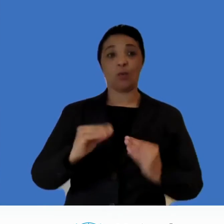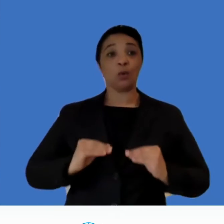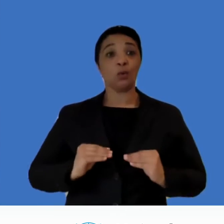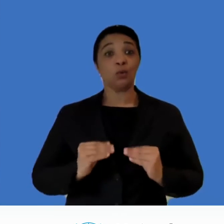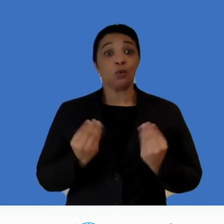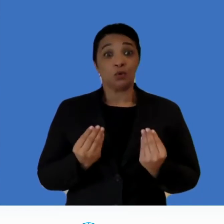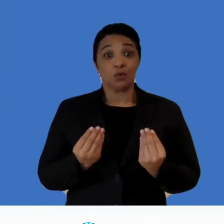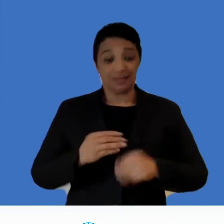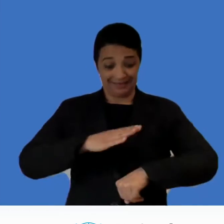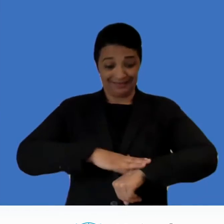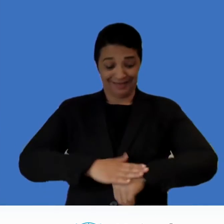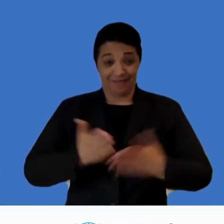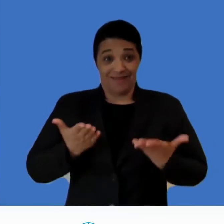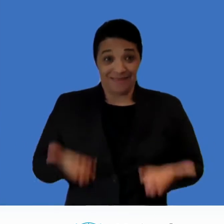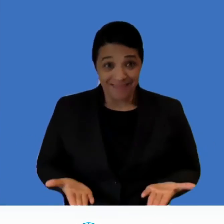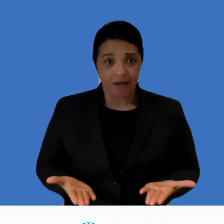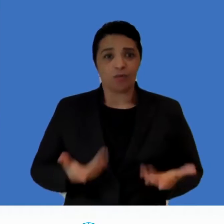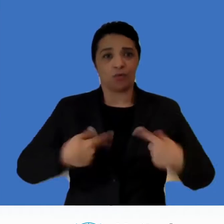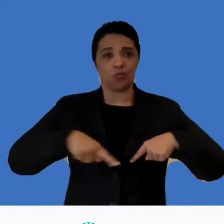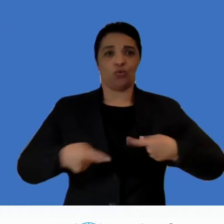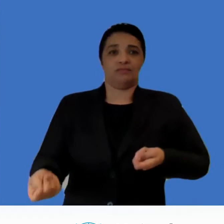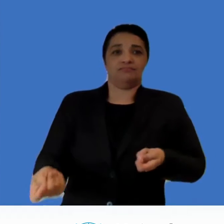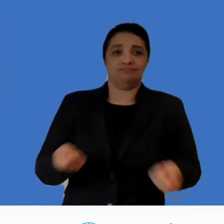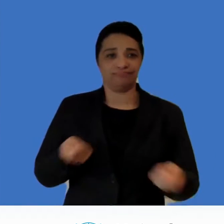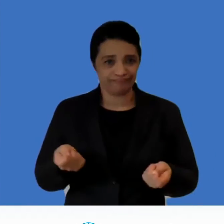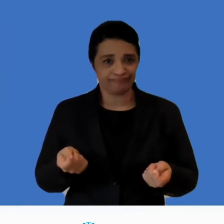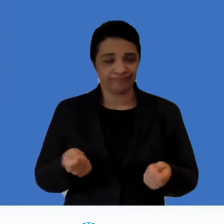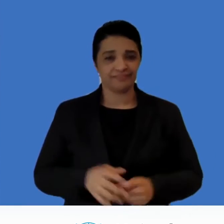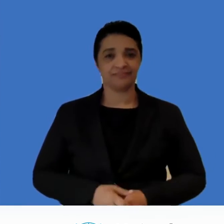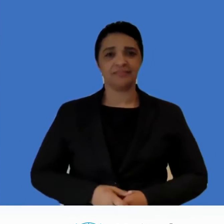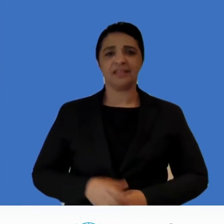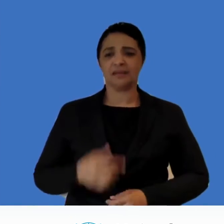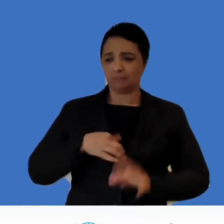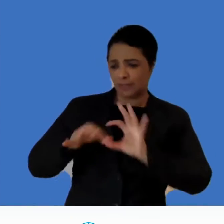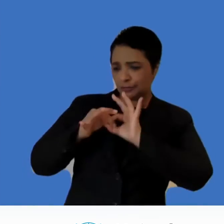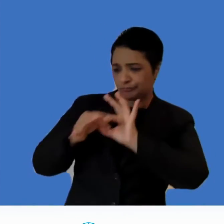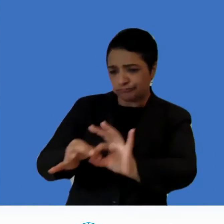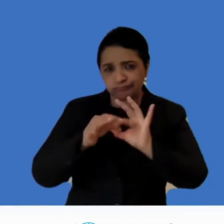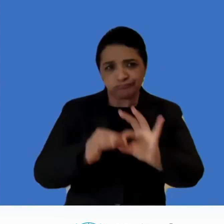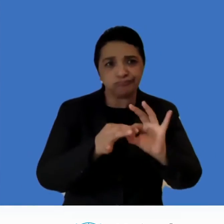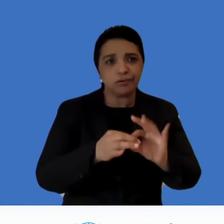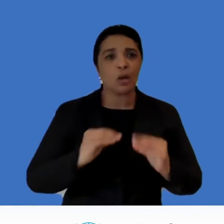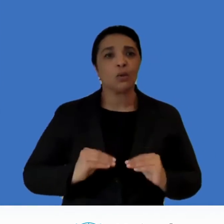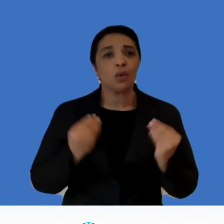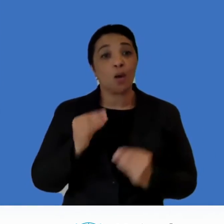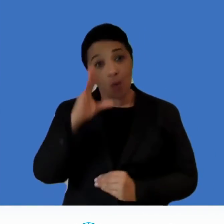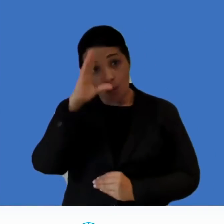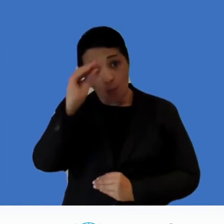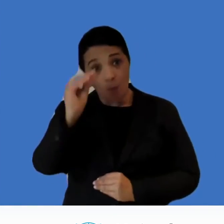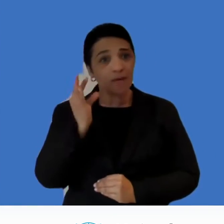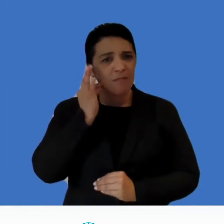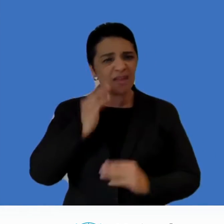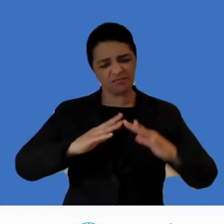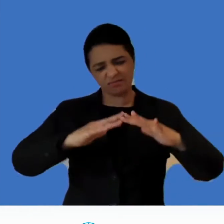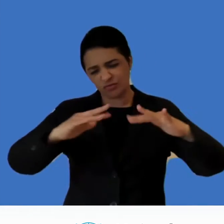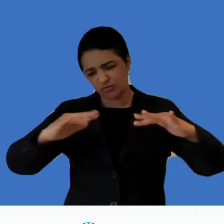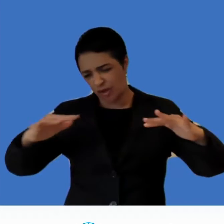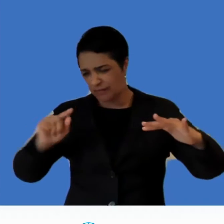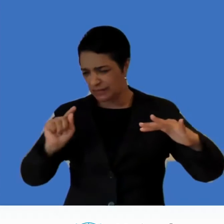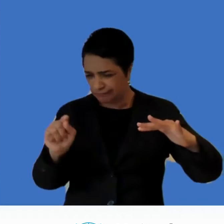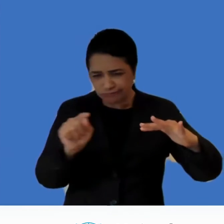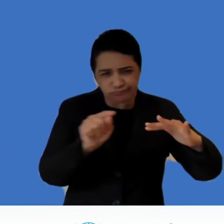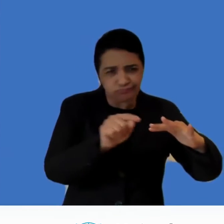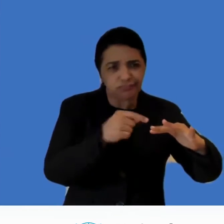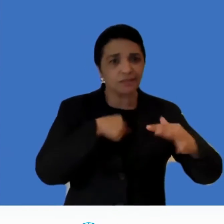I've worked with young women and men from diverse backgrounds and one thing I have realized is that